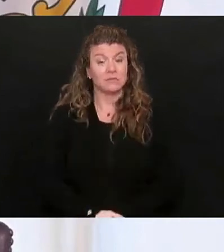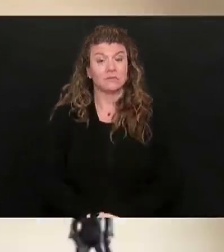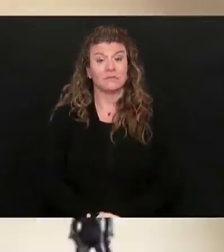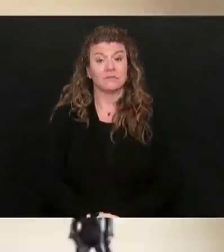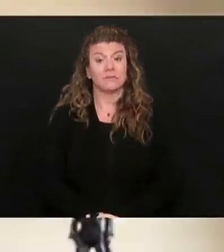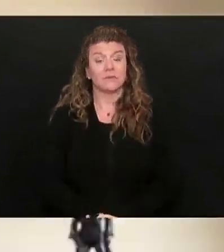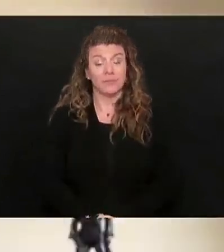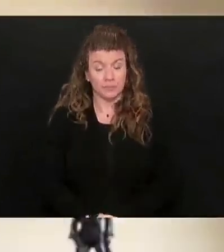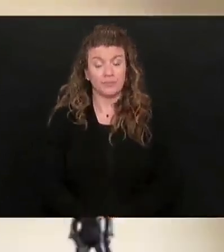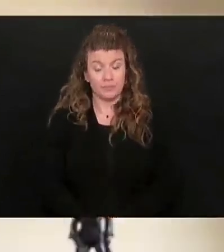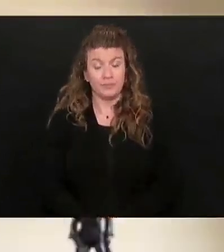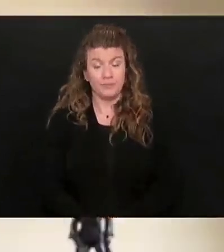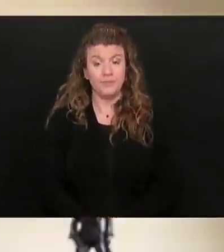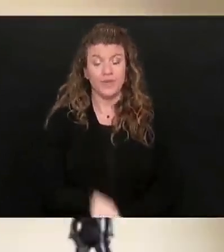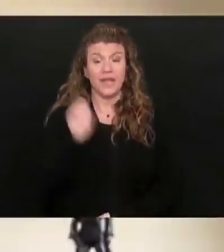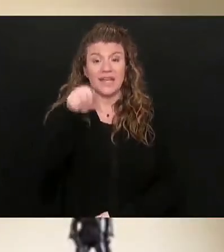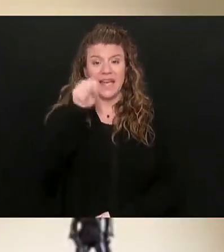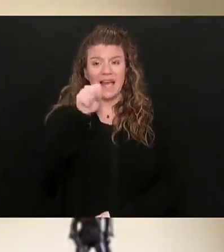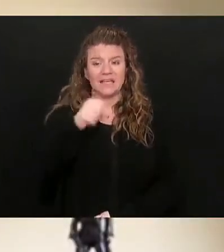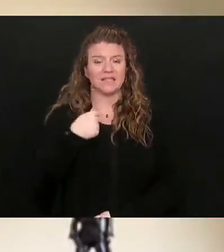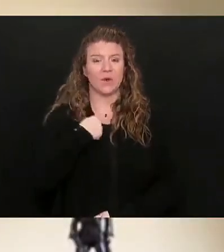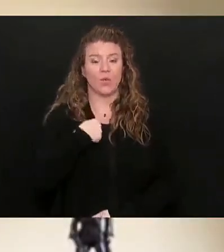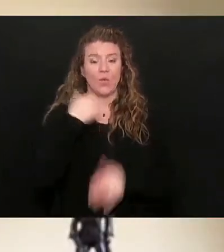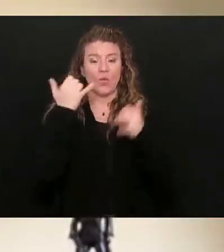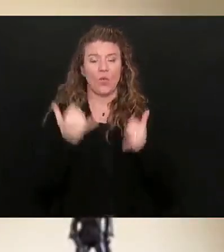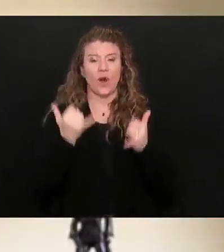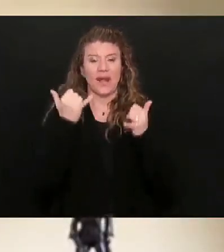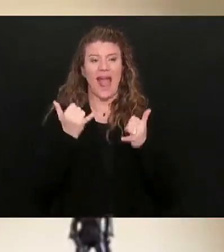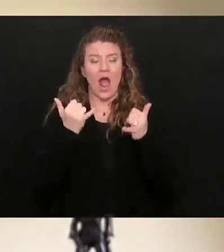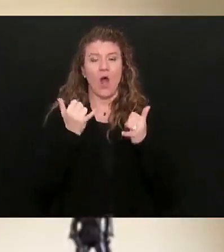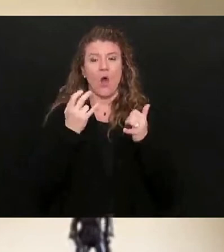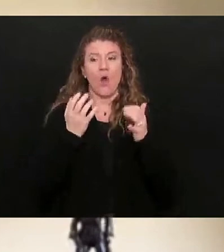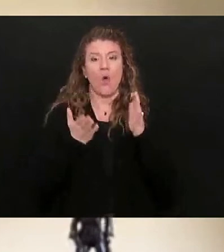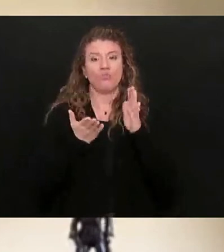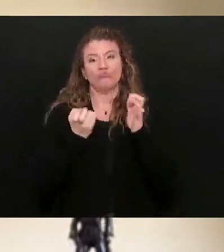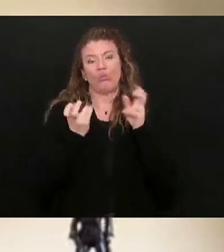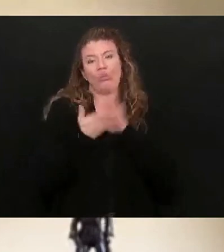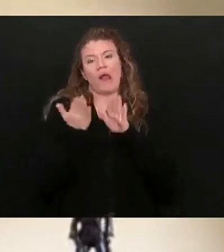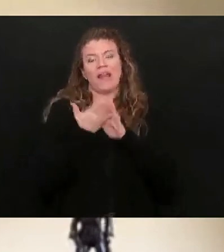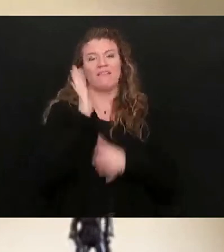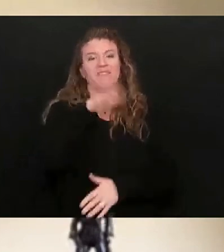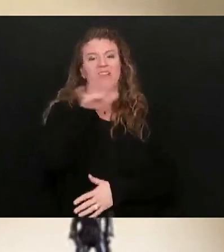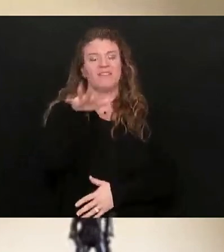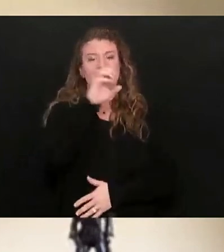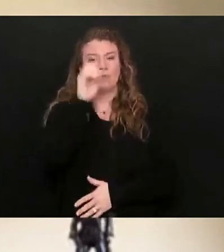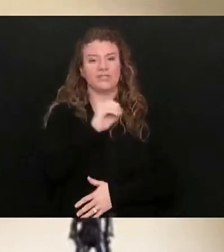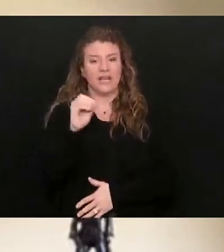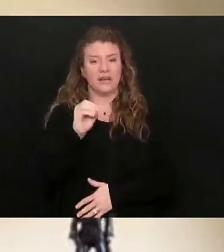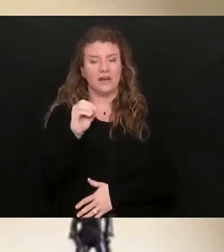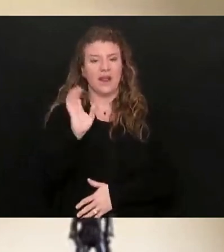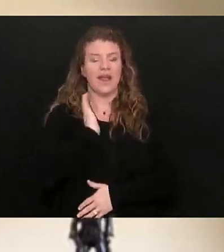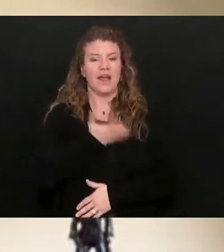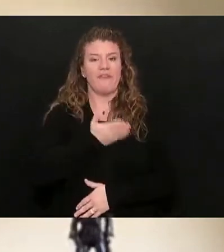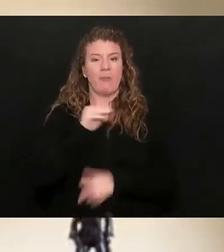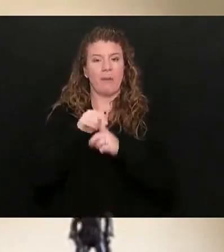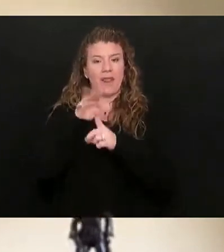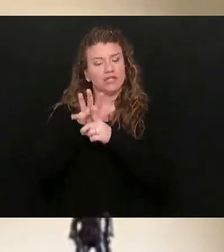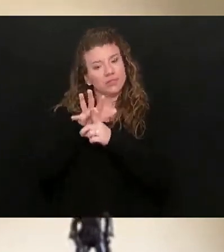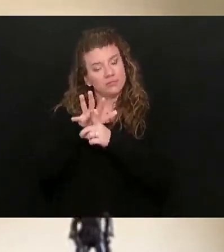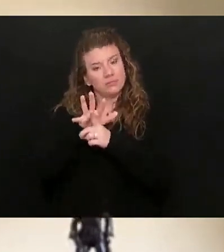Yes, sir, governor. And we're running right now at 55% of our population